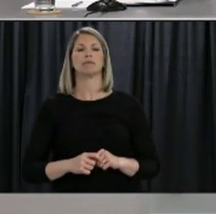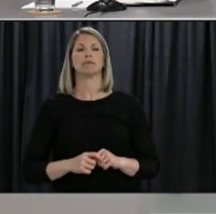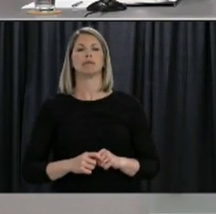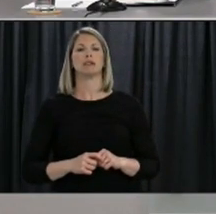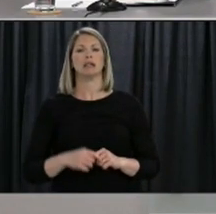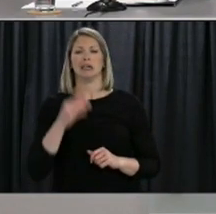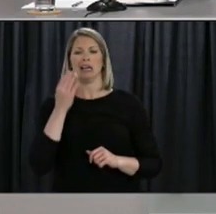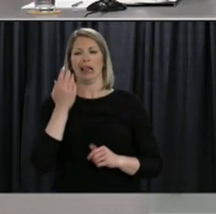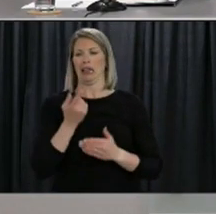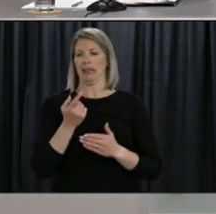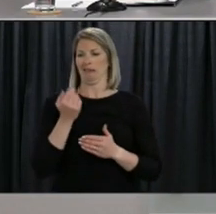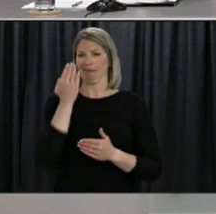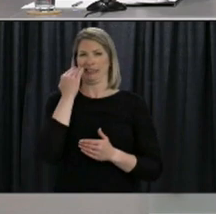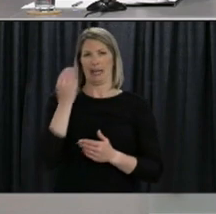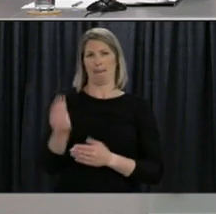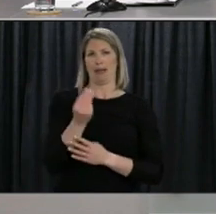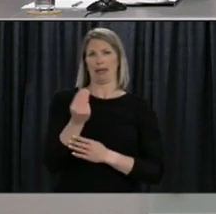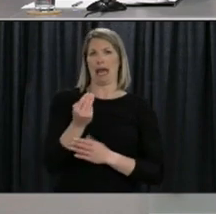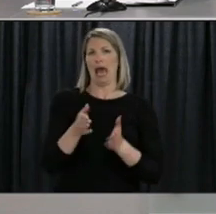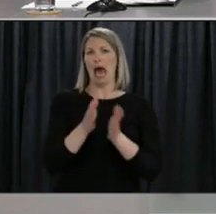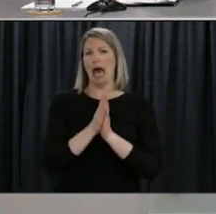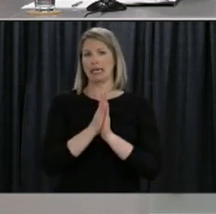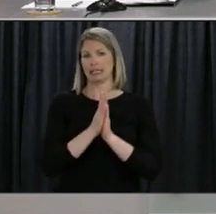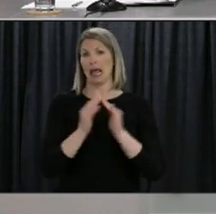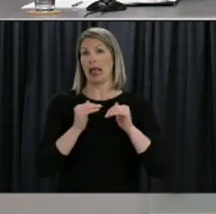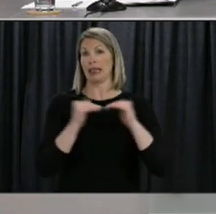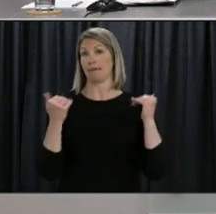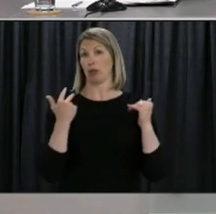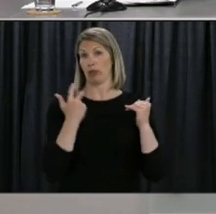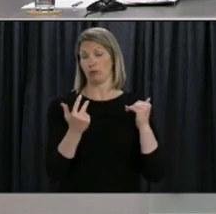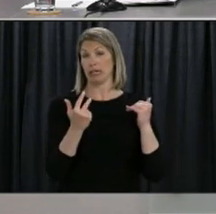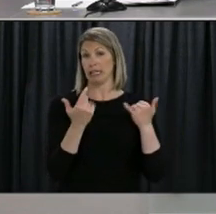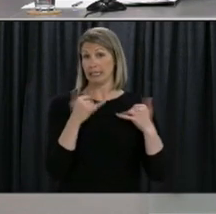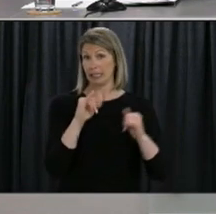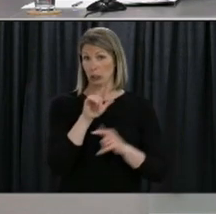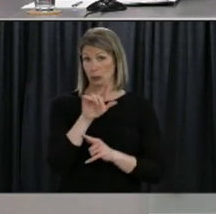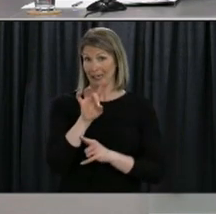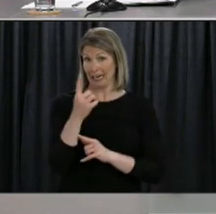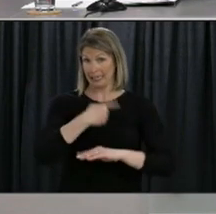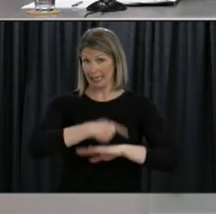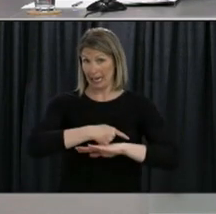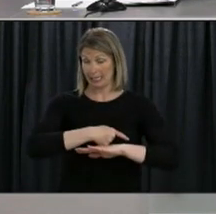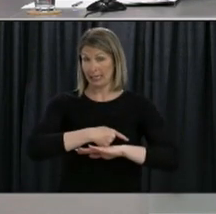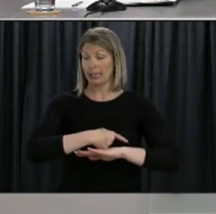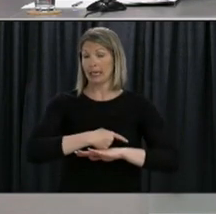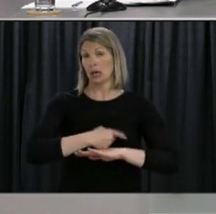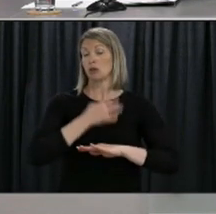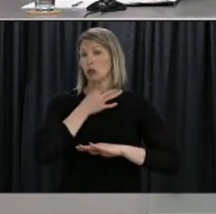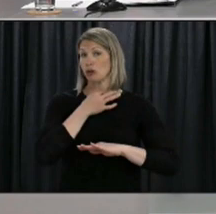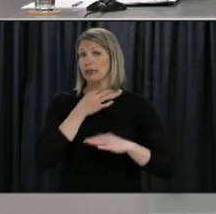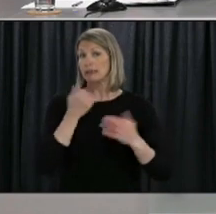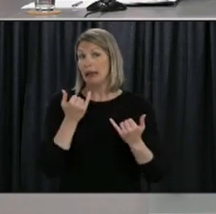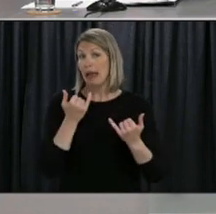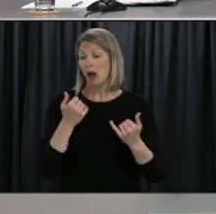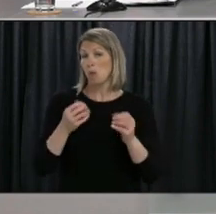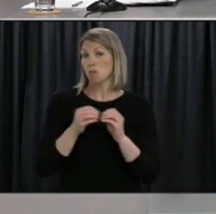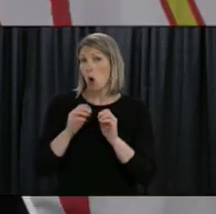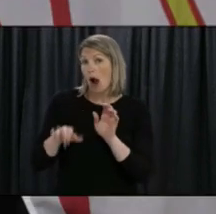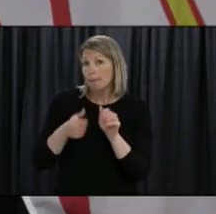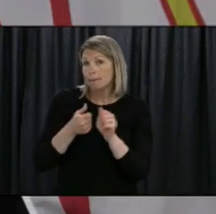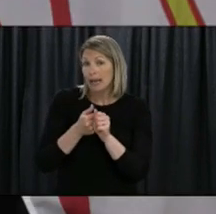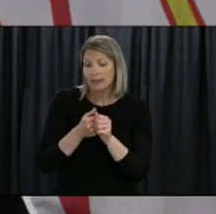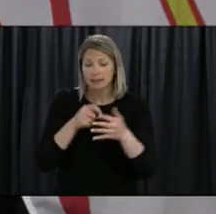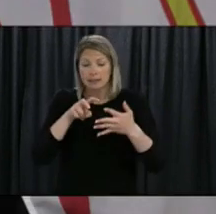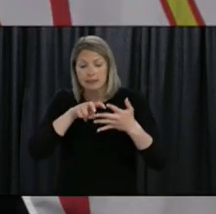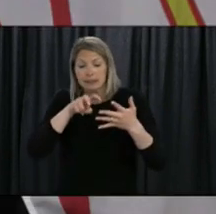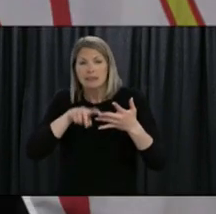for alert level three and you had mentioned that it would depend on the results of our surveillance strategy I'm just wondering if we have a bit more information about